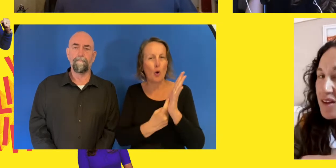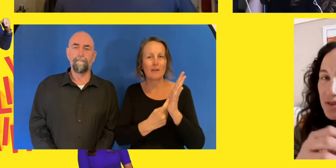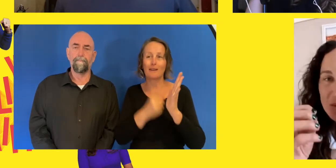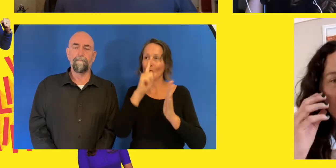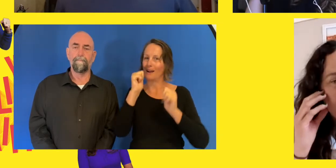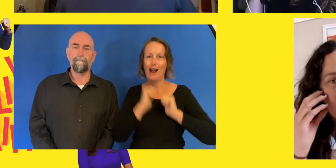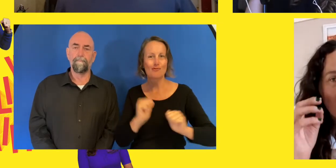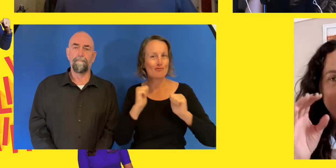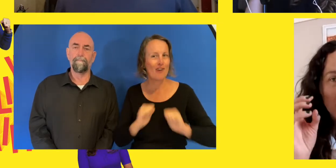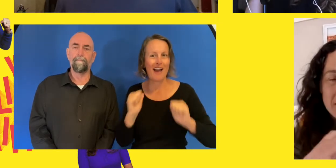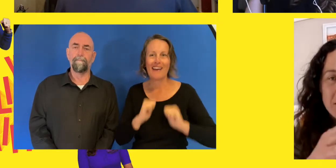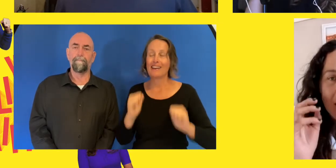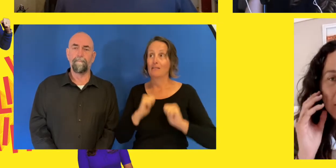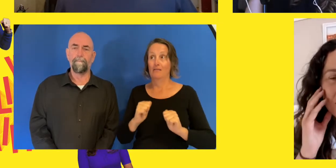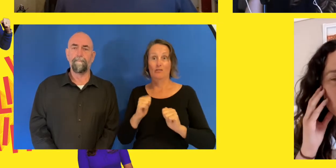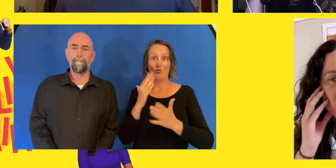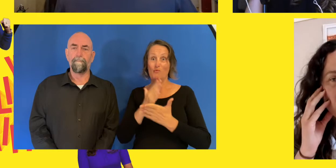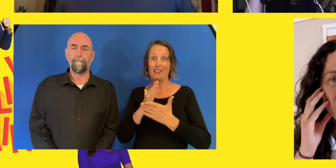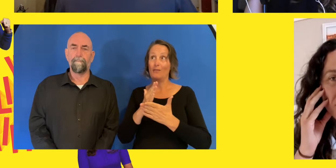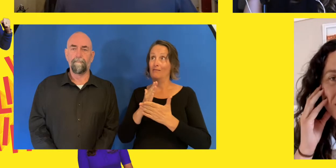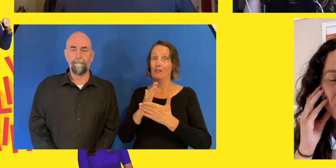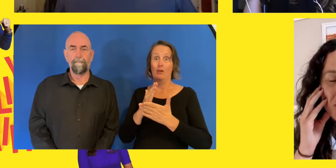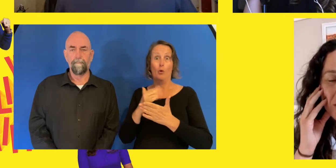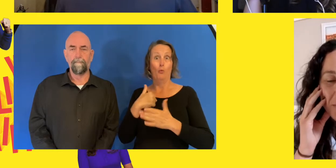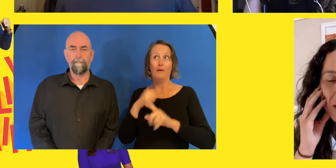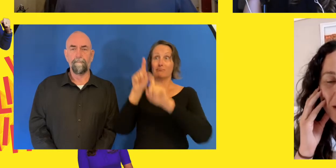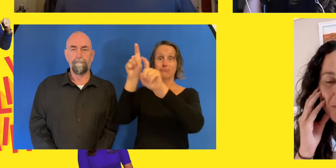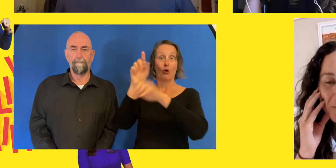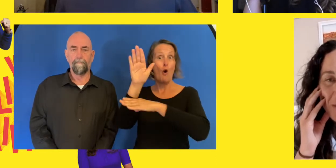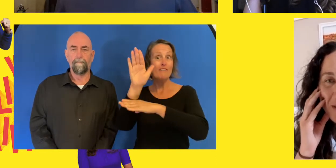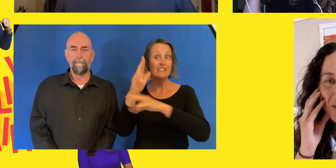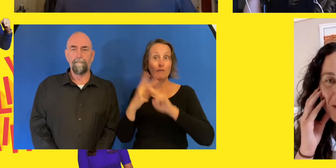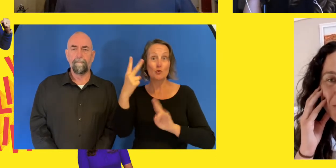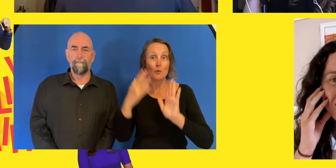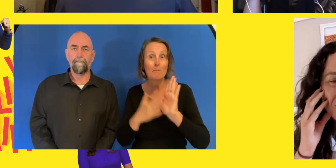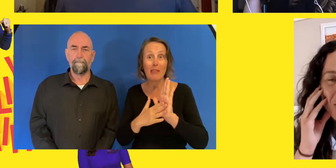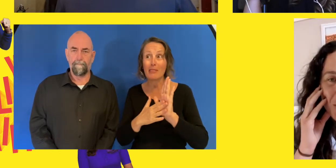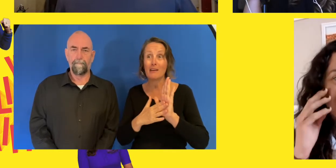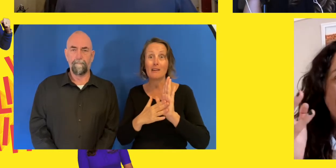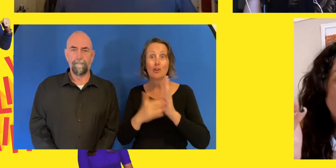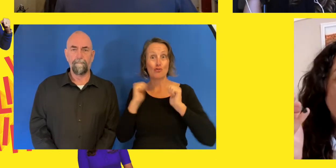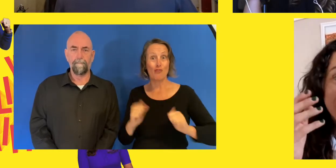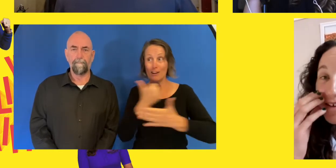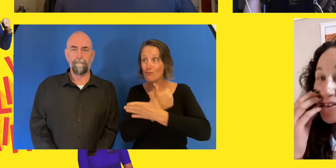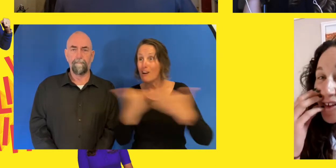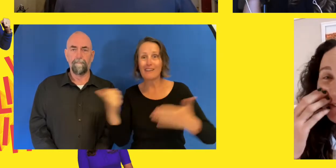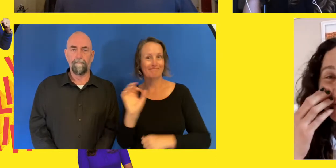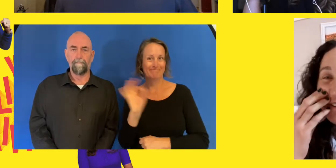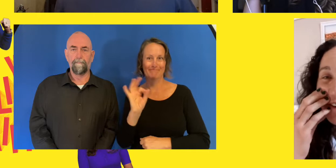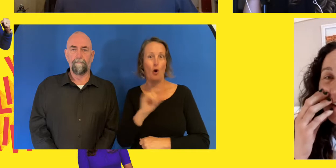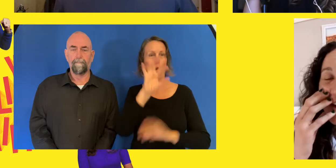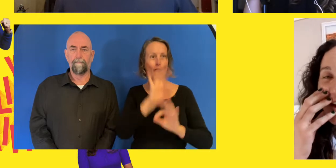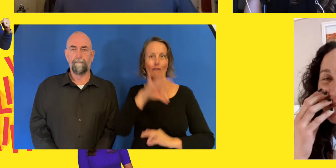doing whatever we could, little bits here and there, but it just wasn't a full prep, unfortunately. Got back after Christmas. I hurt my back. So that